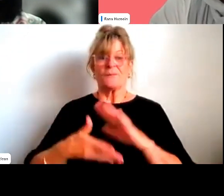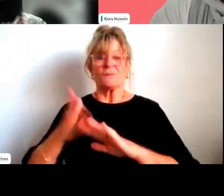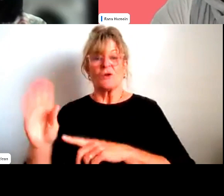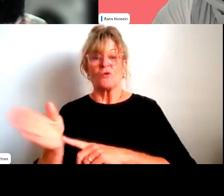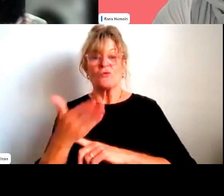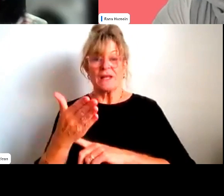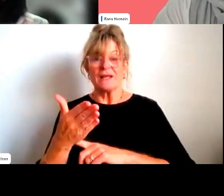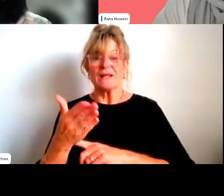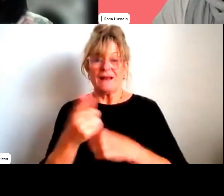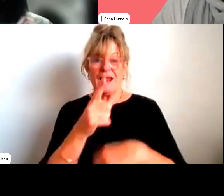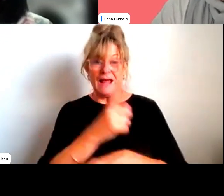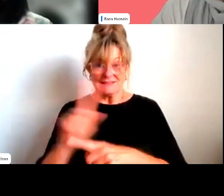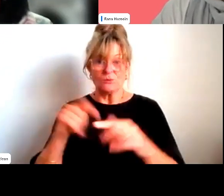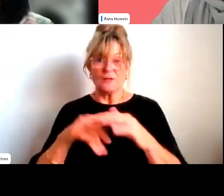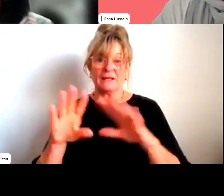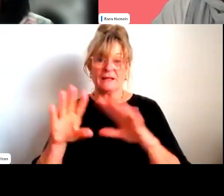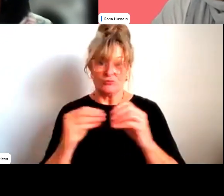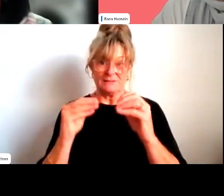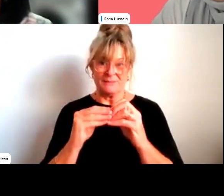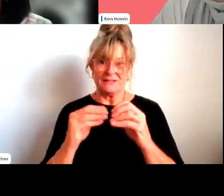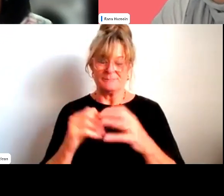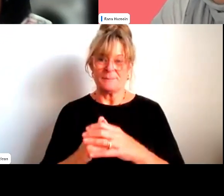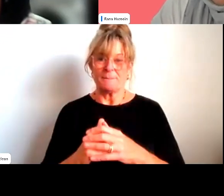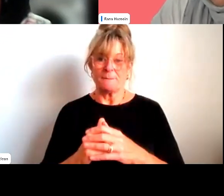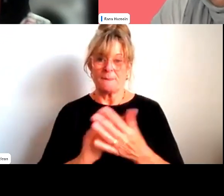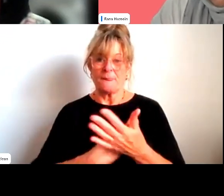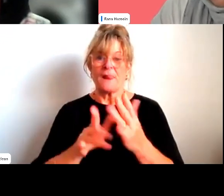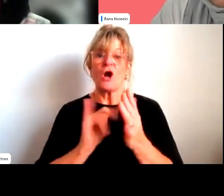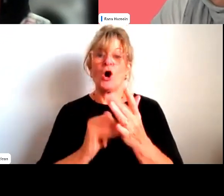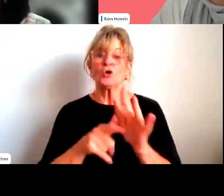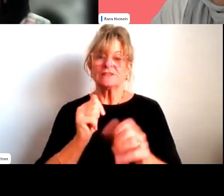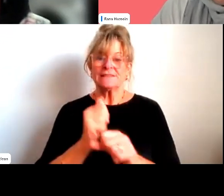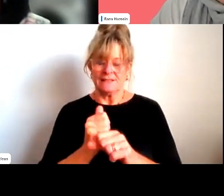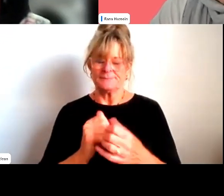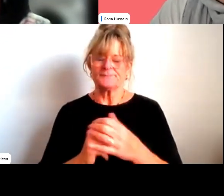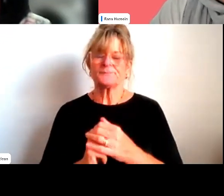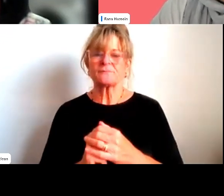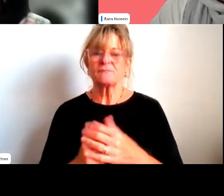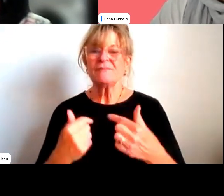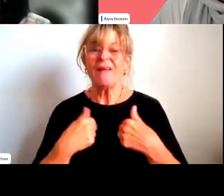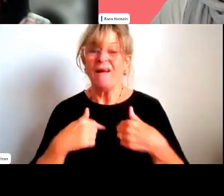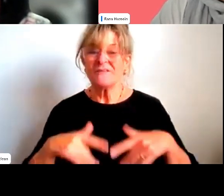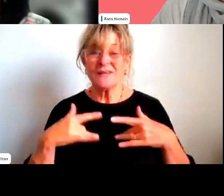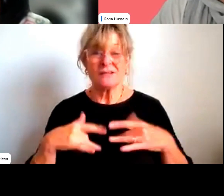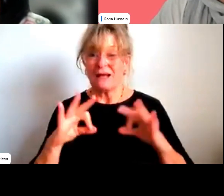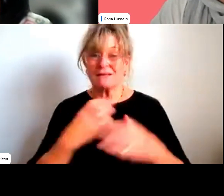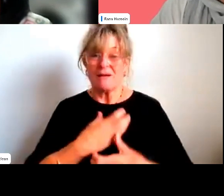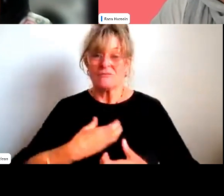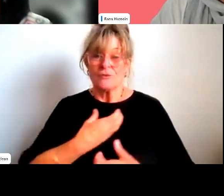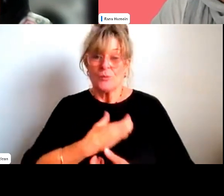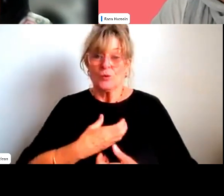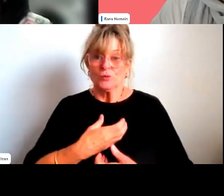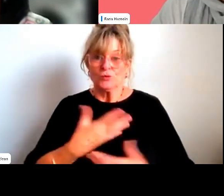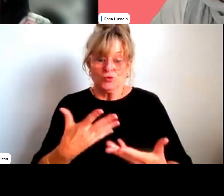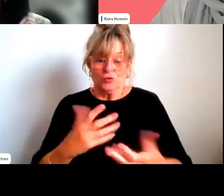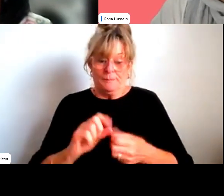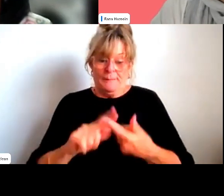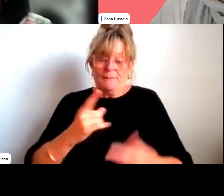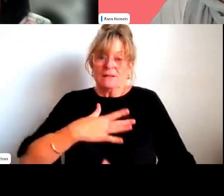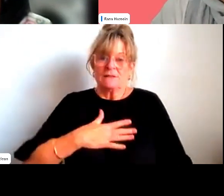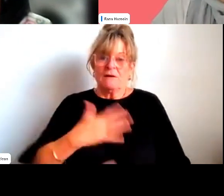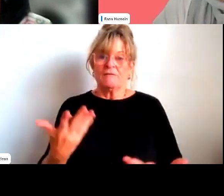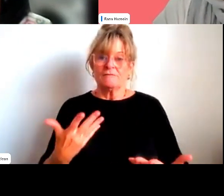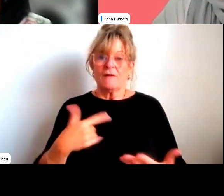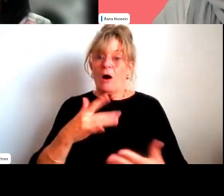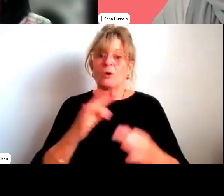day hosting. Um, and I, you know, it felt uncomfortable to be me, you know, I wasn't doing